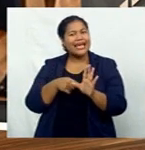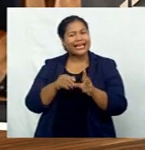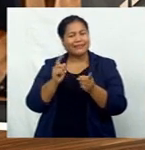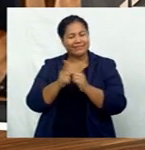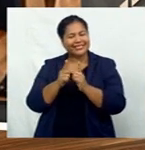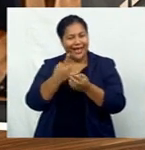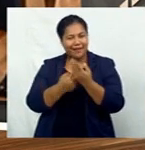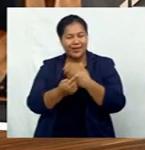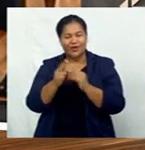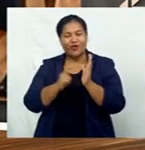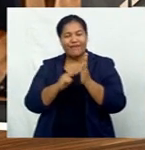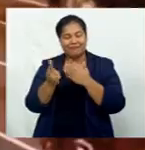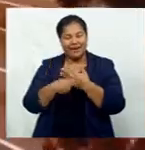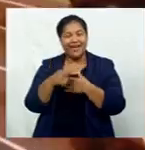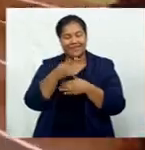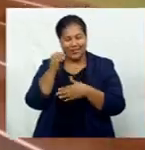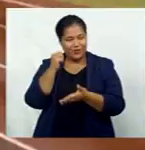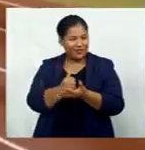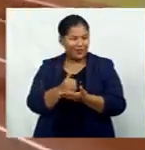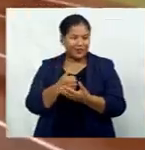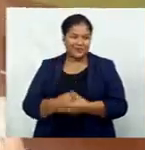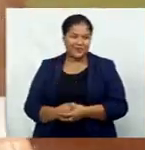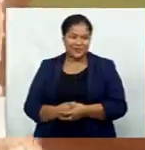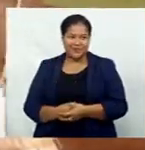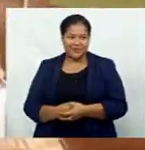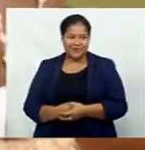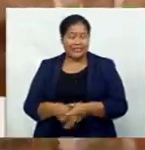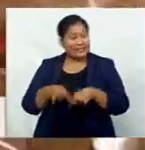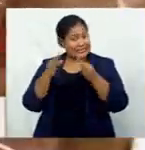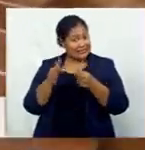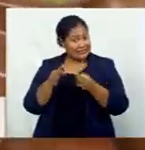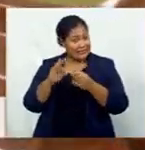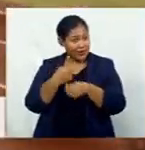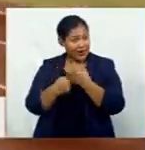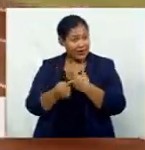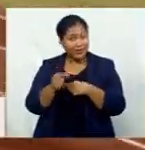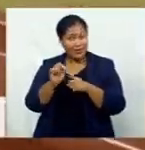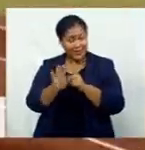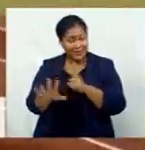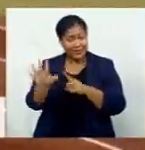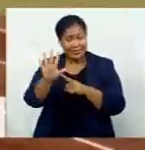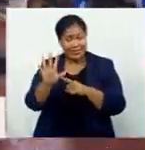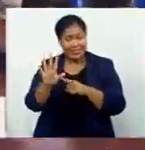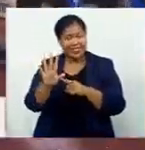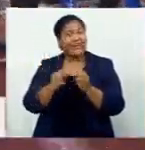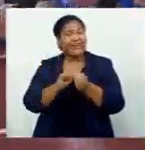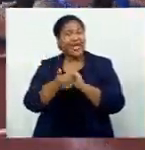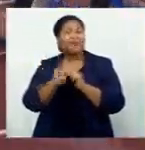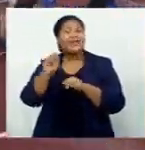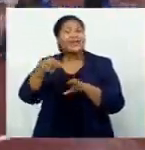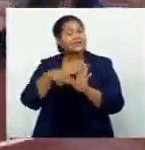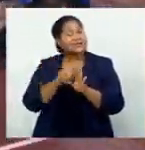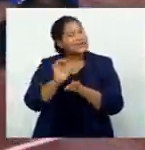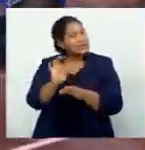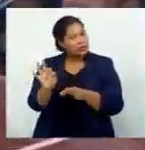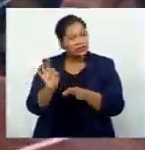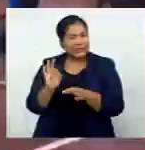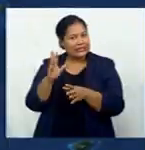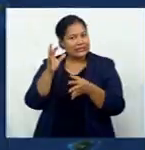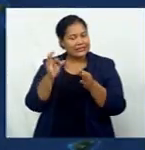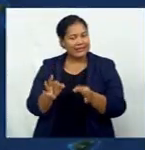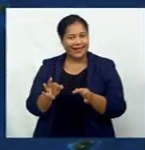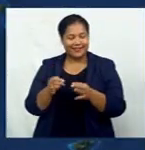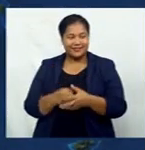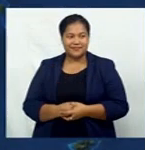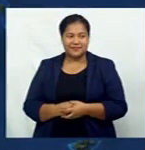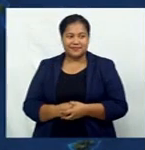Vinina Rakautonga has more. A decision to go ahead with the Pacific Mini Games next year is still yet to be made. The